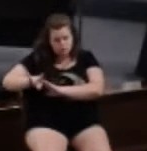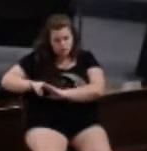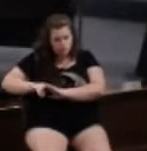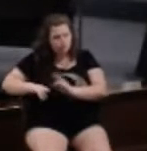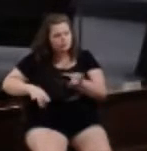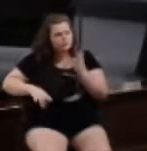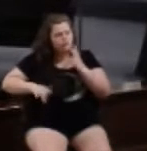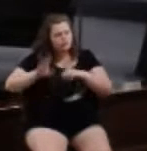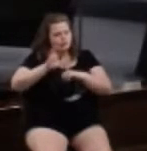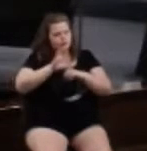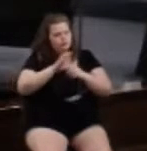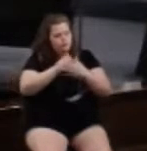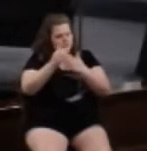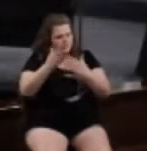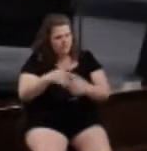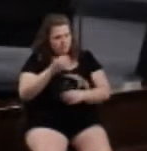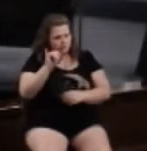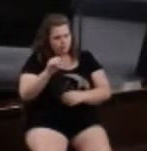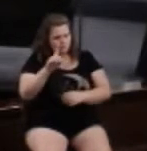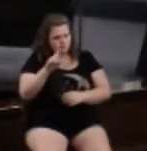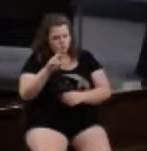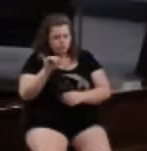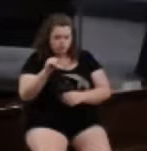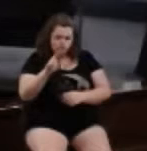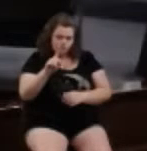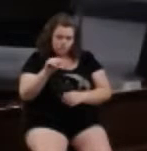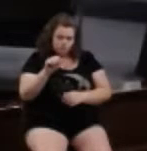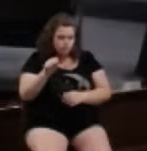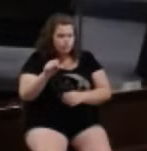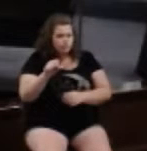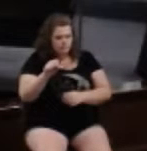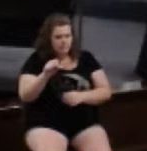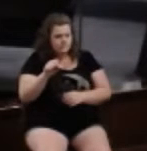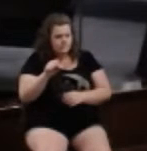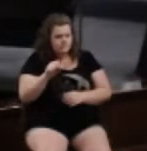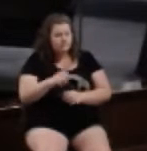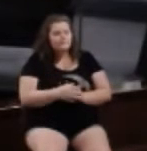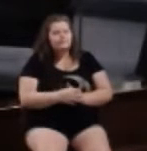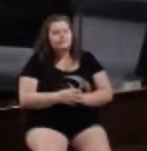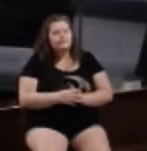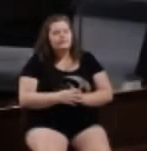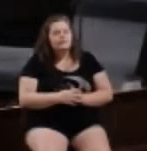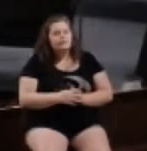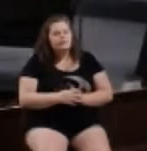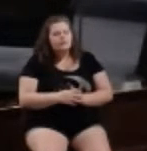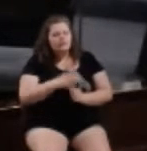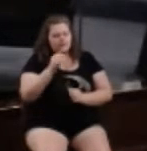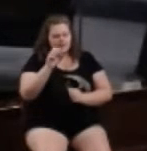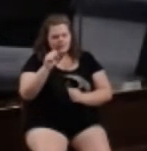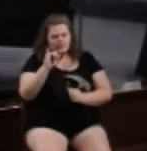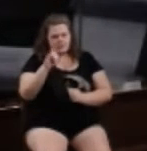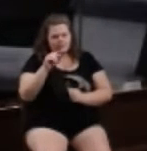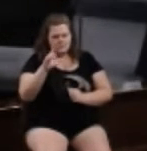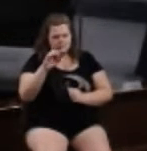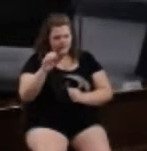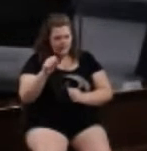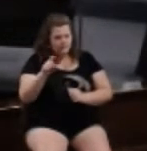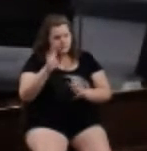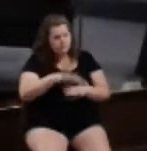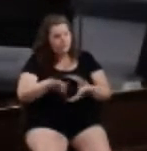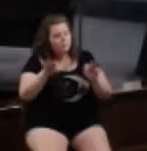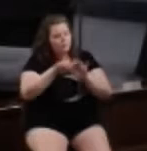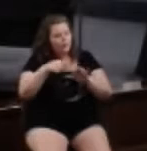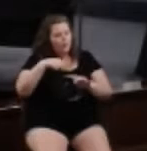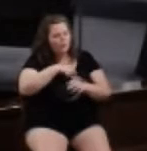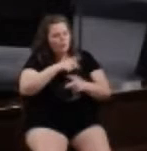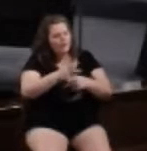church leaders, Judas, also called Barsabbas, and Silas. It is important that we are